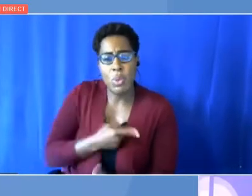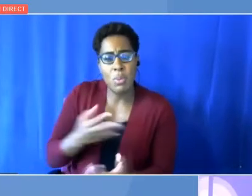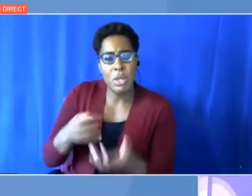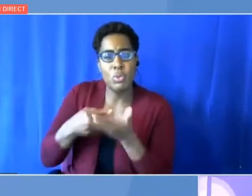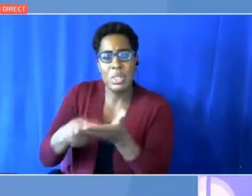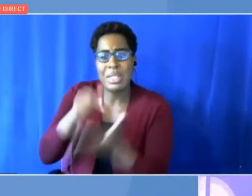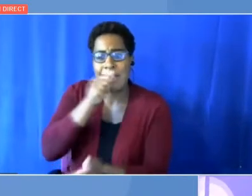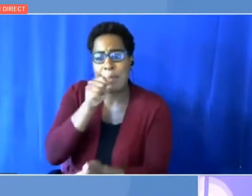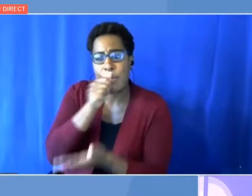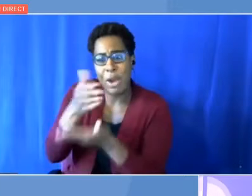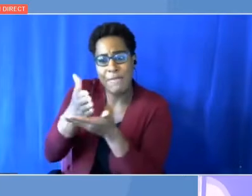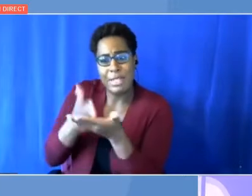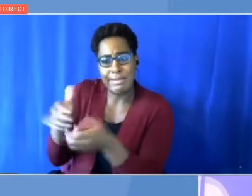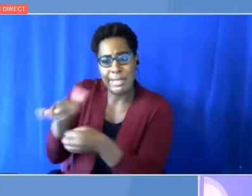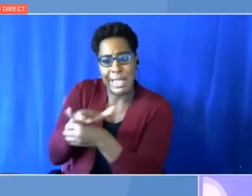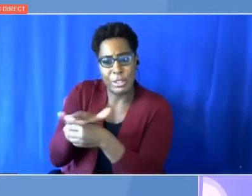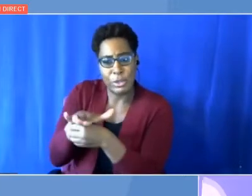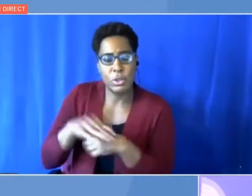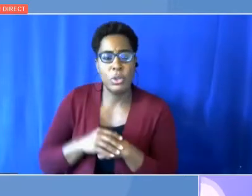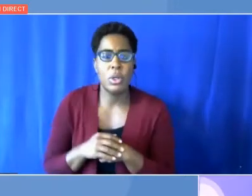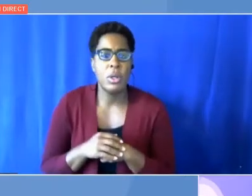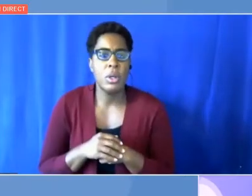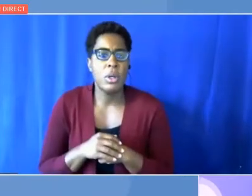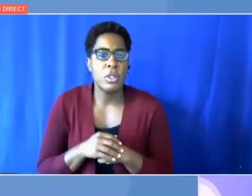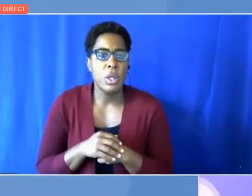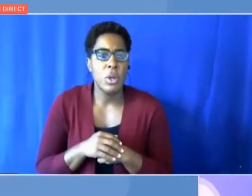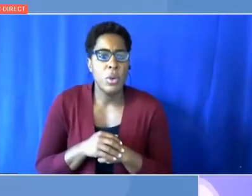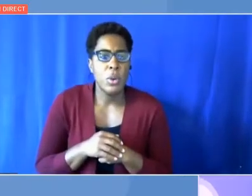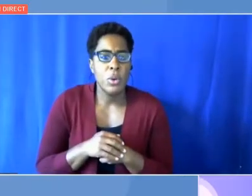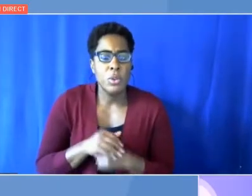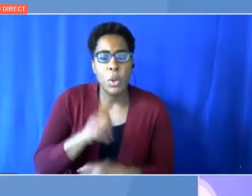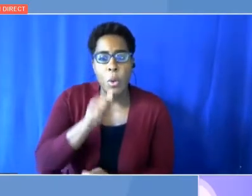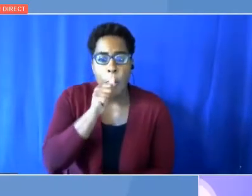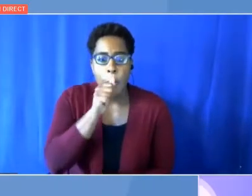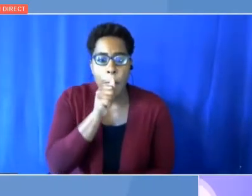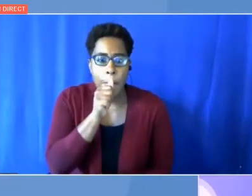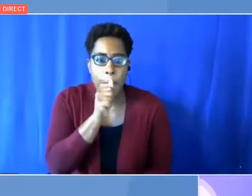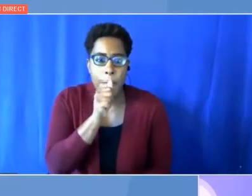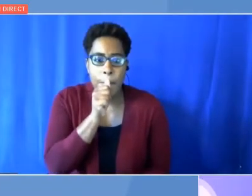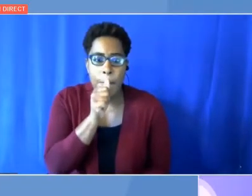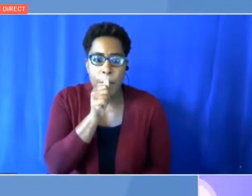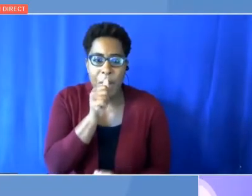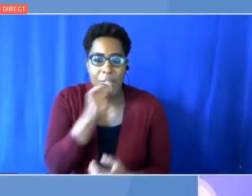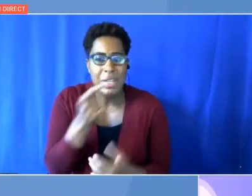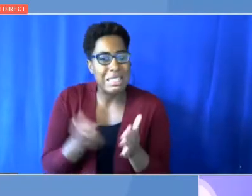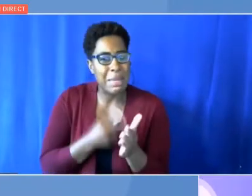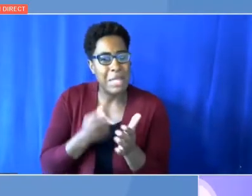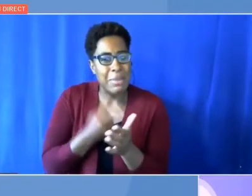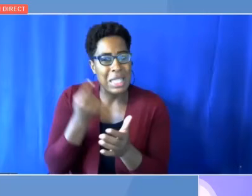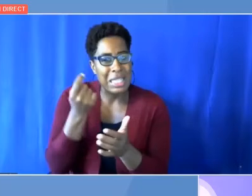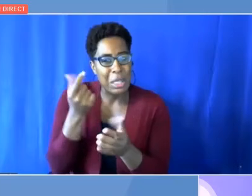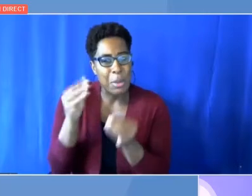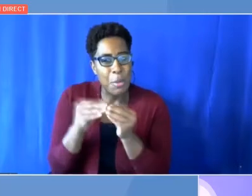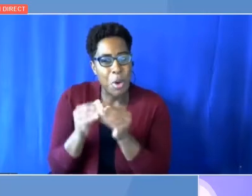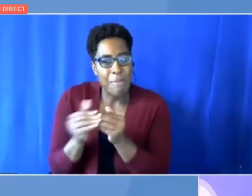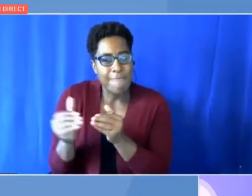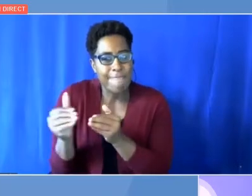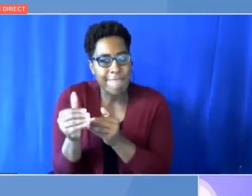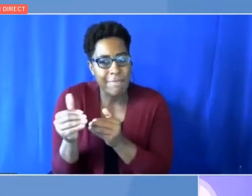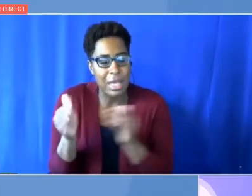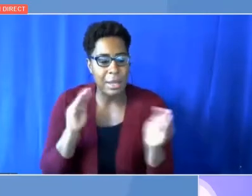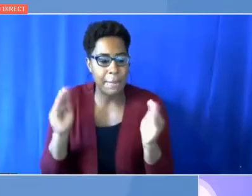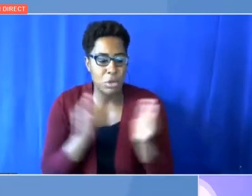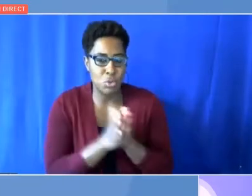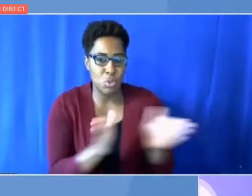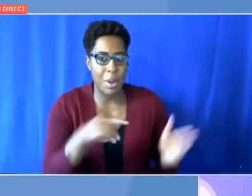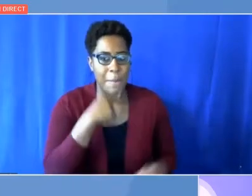just to provoke a little bit, the private sector is sometimes a little bit ahead of the public sector. We launched the private sector breakthroughs in